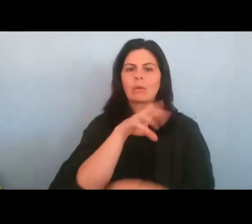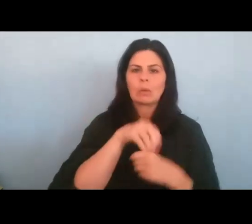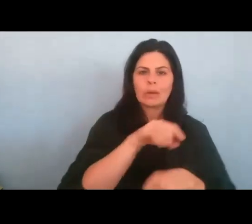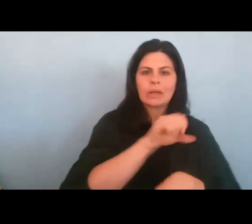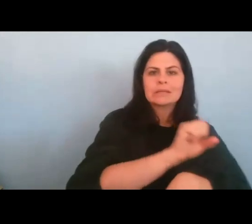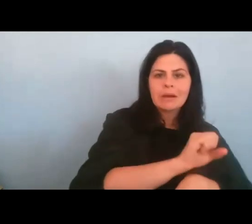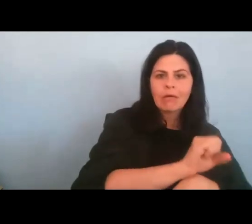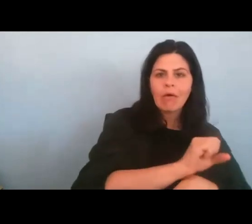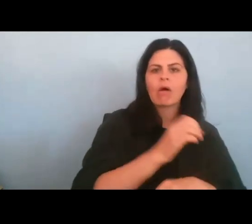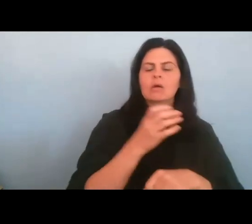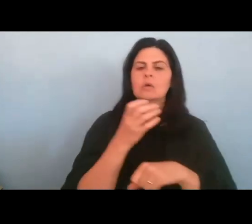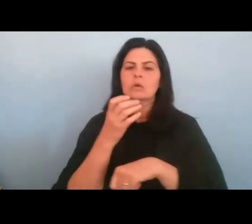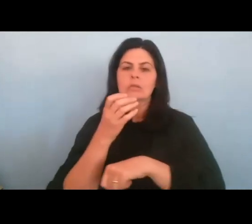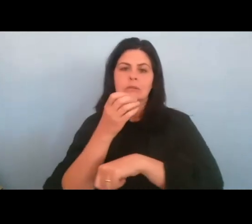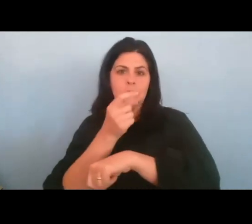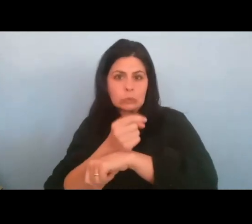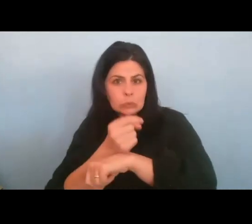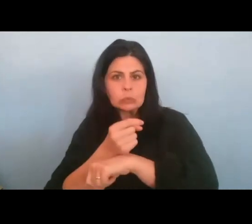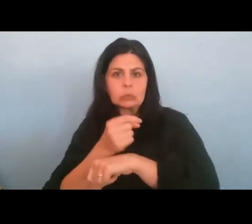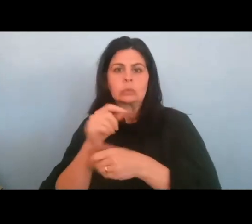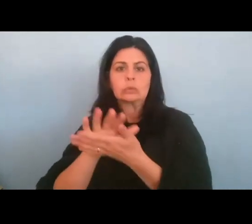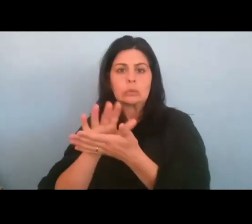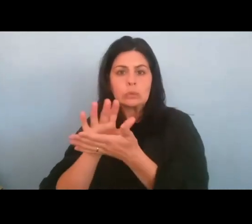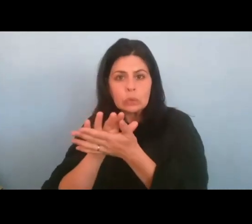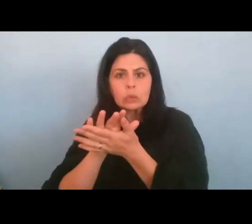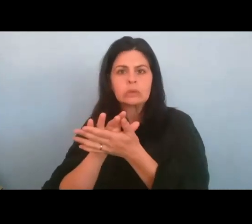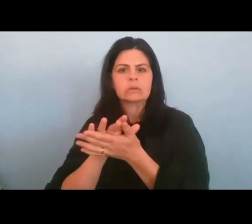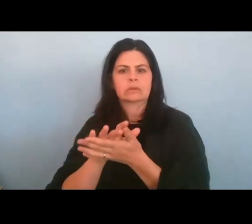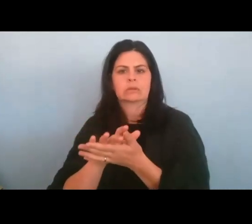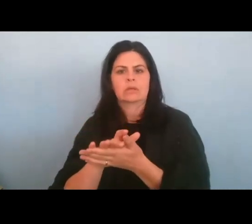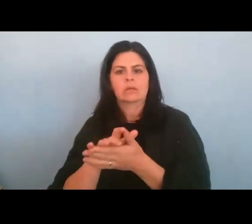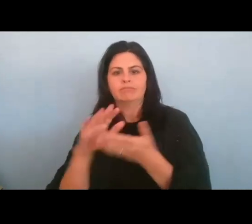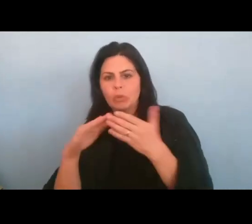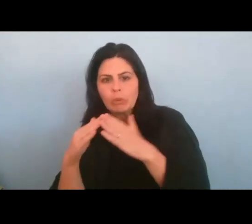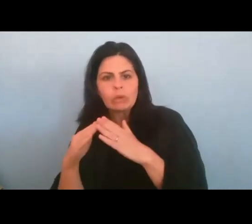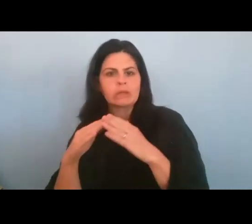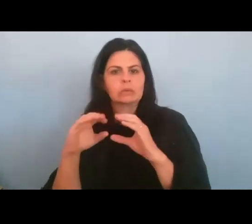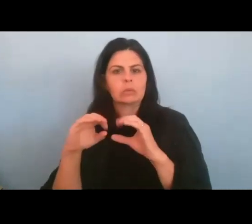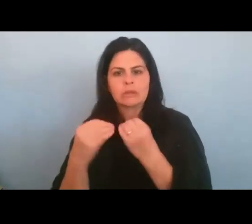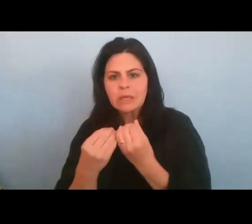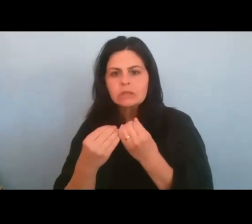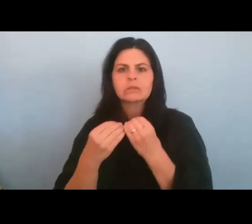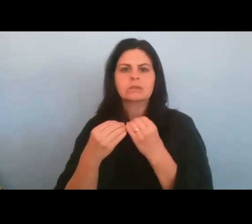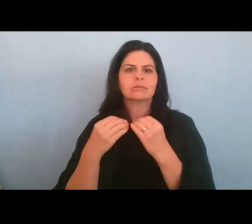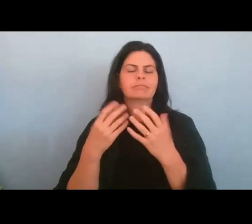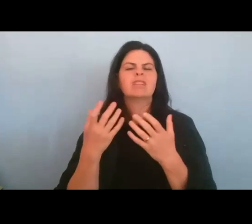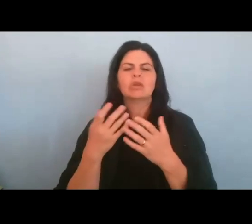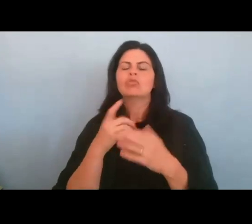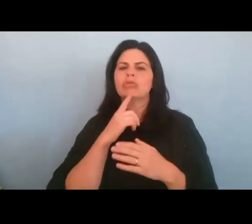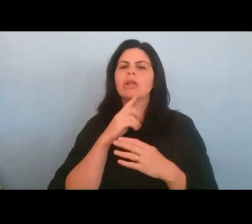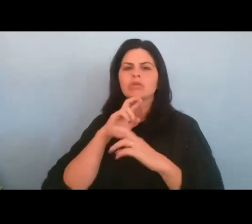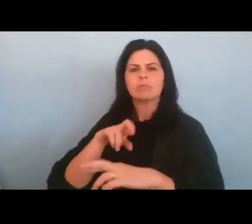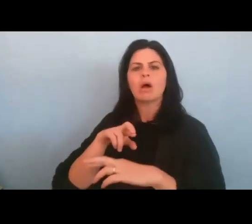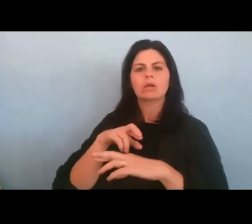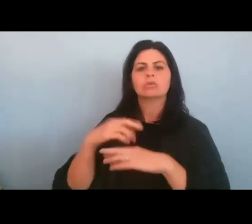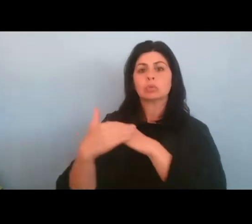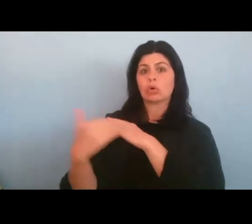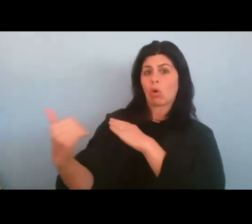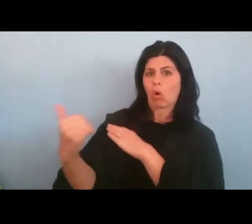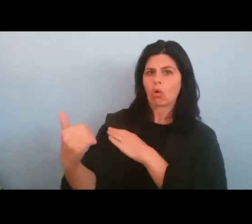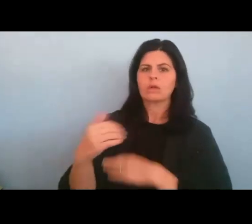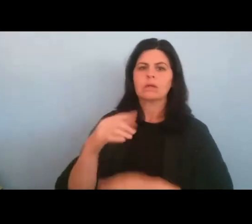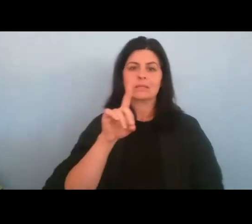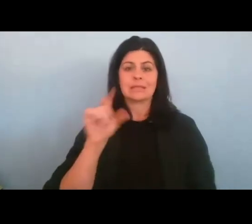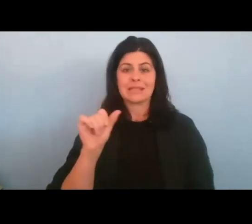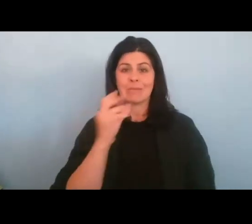community centers, and federations, have responded to the call to create a world where disabled Jews and those who love us